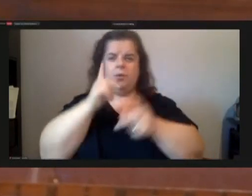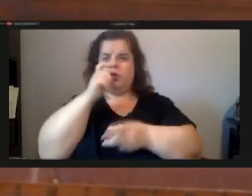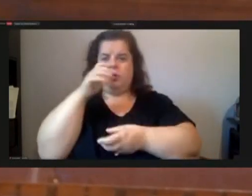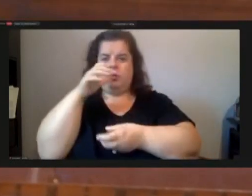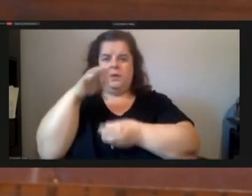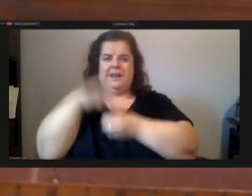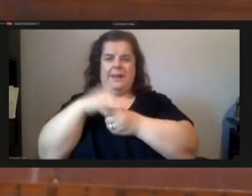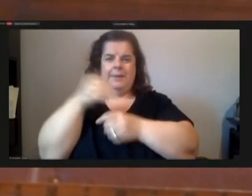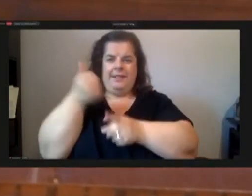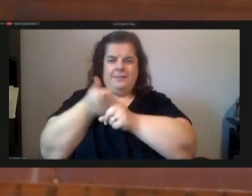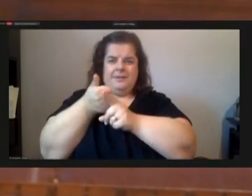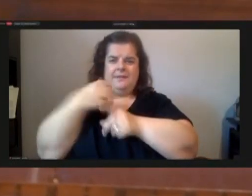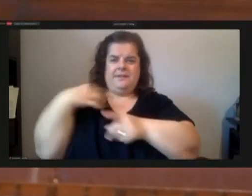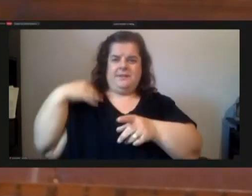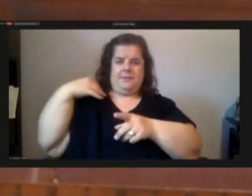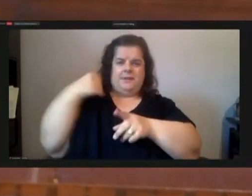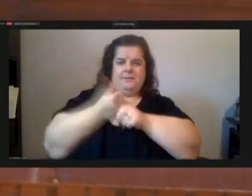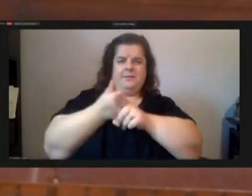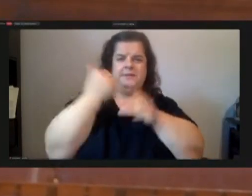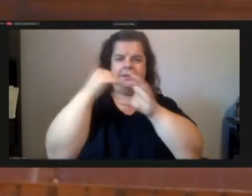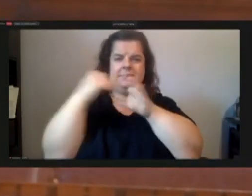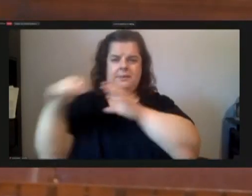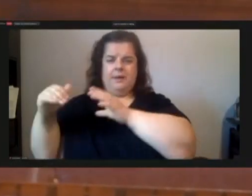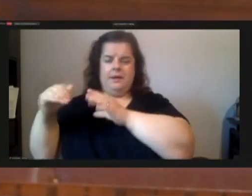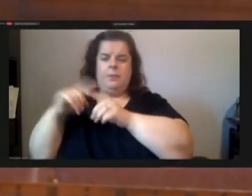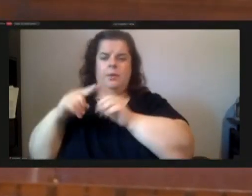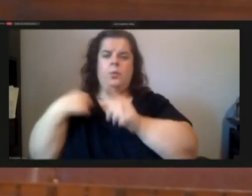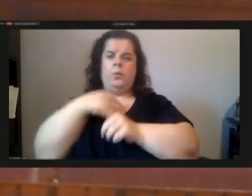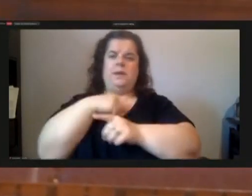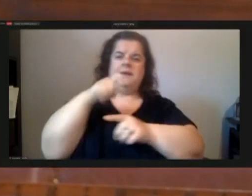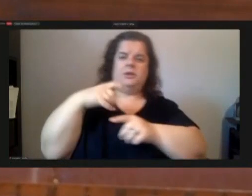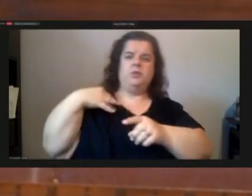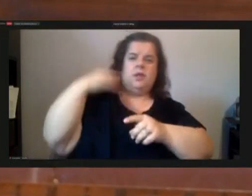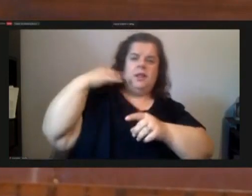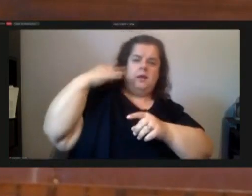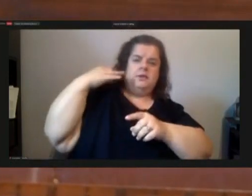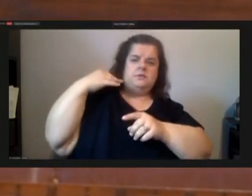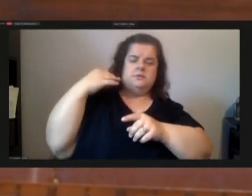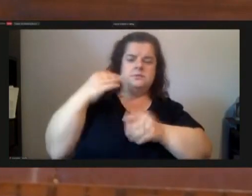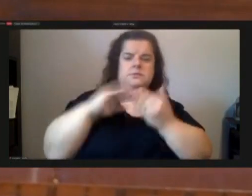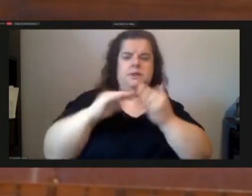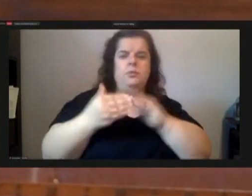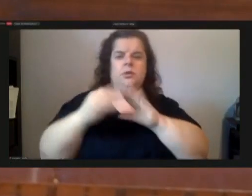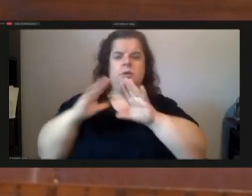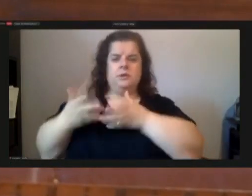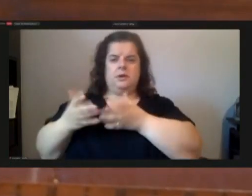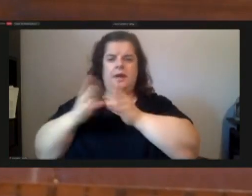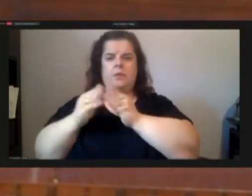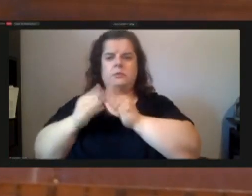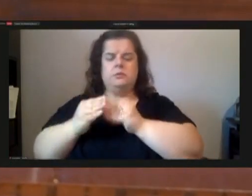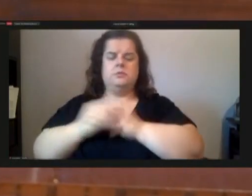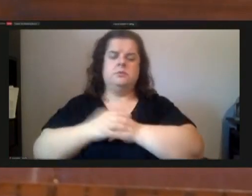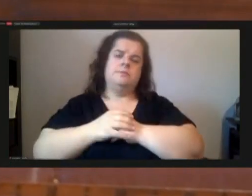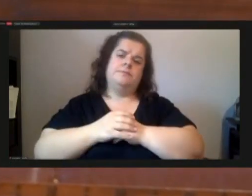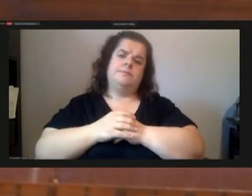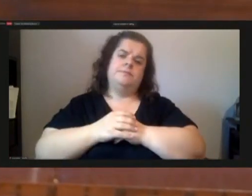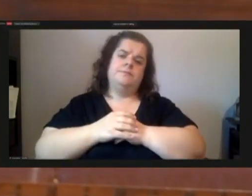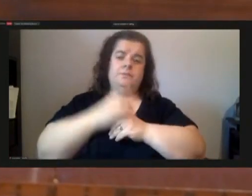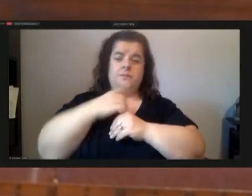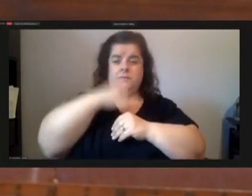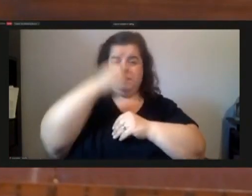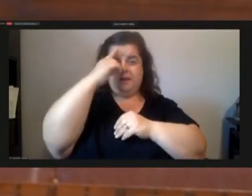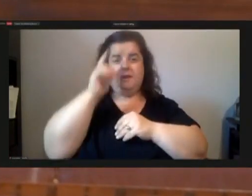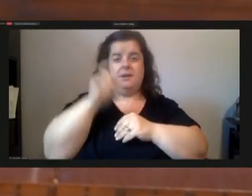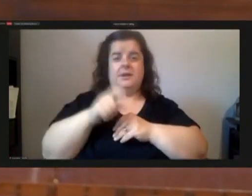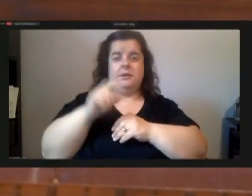and send emails to people but we need to elect neighborhood councils um and i think there needs to be a referendum